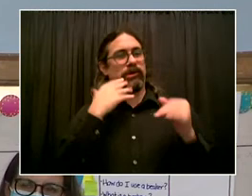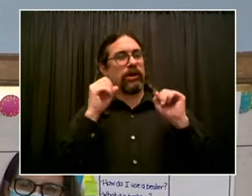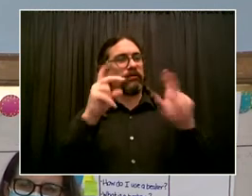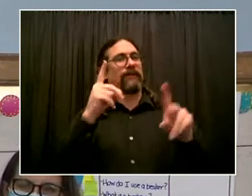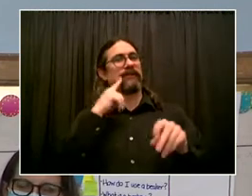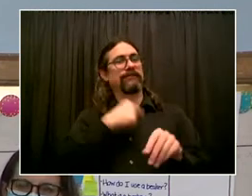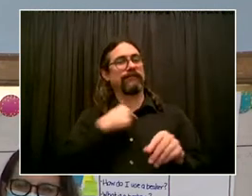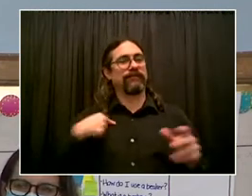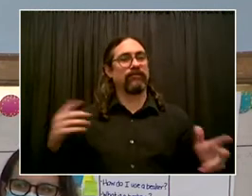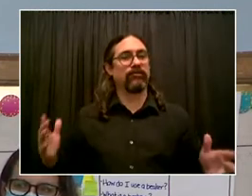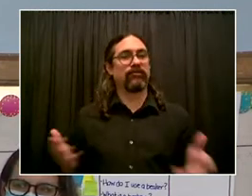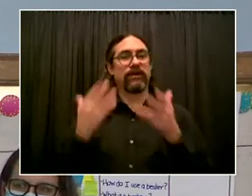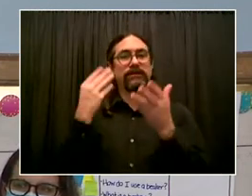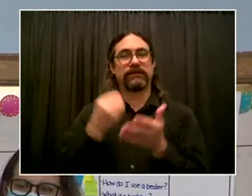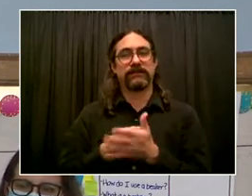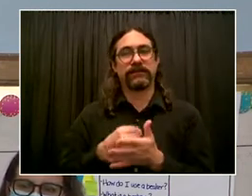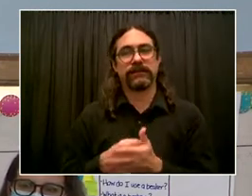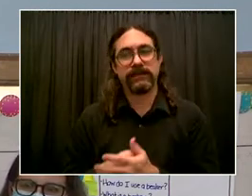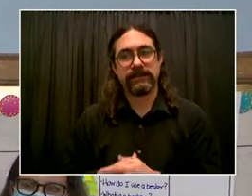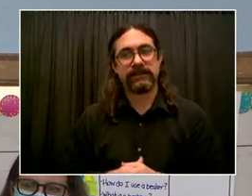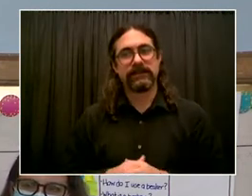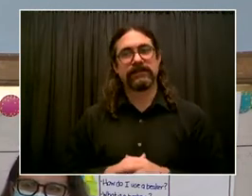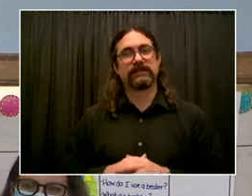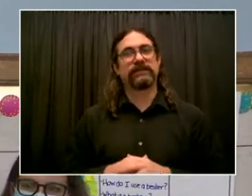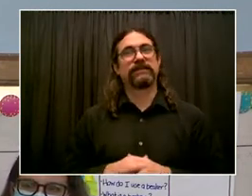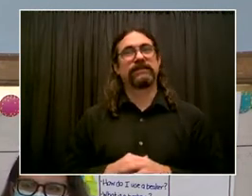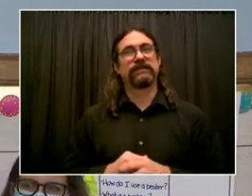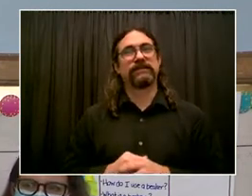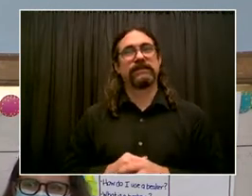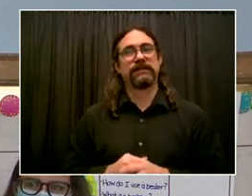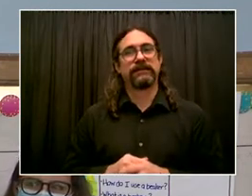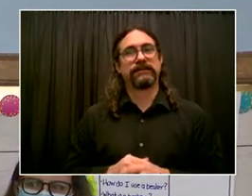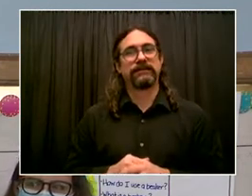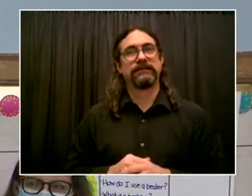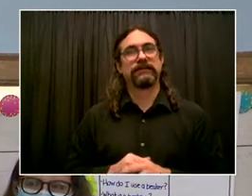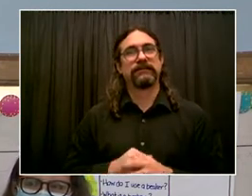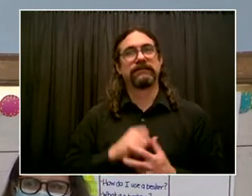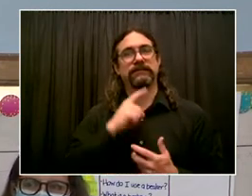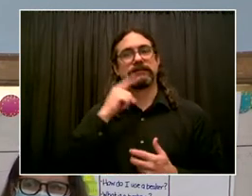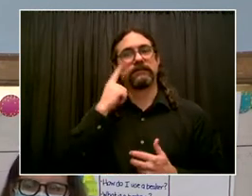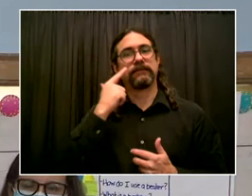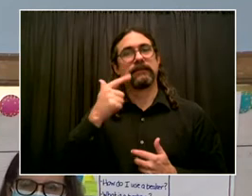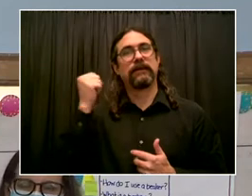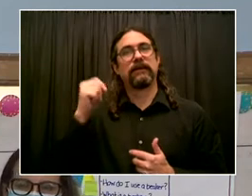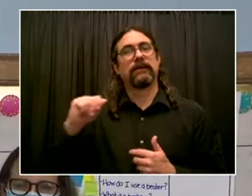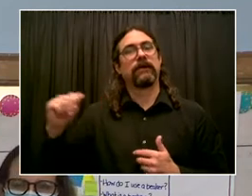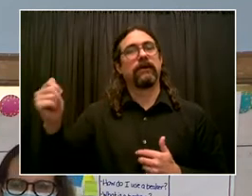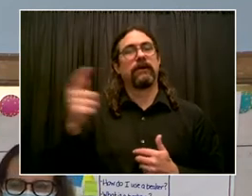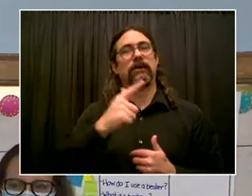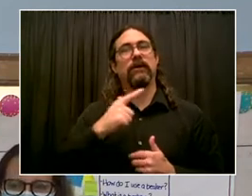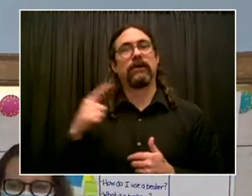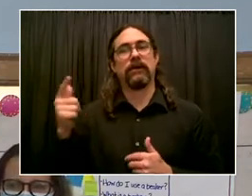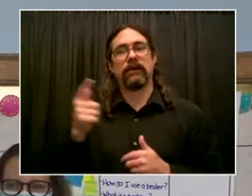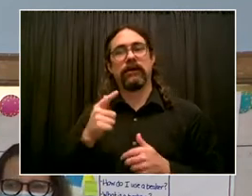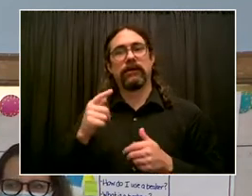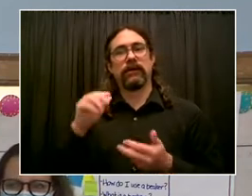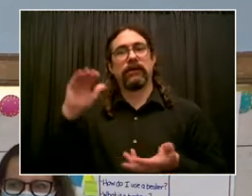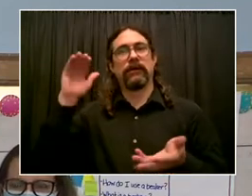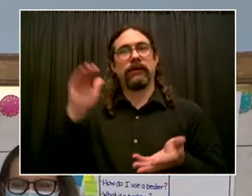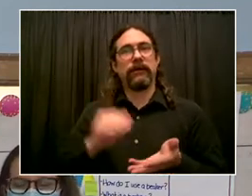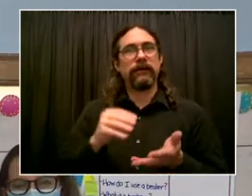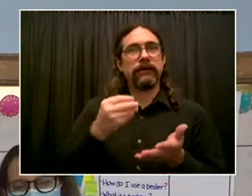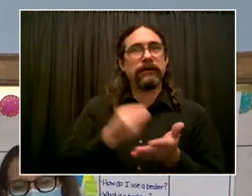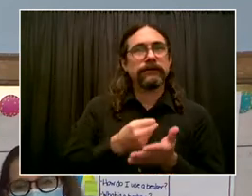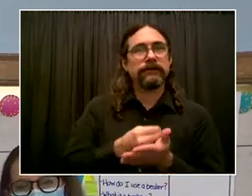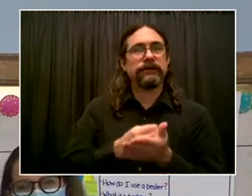ourselves in a bit of a lower fundraising, not a deficit, but a lower fundraising capability.